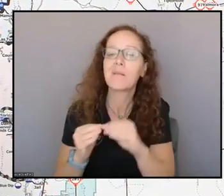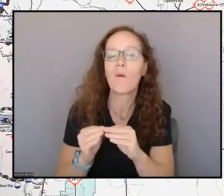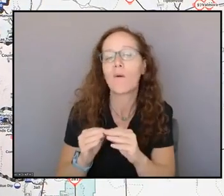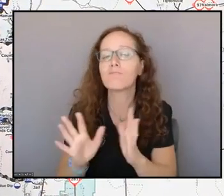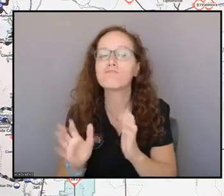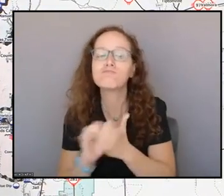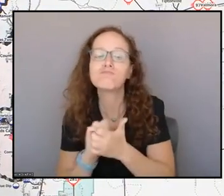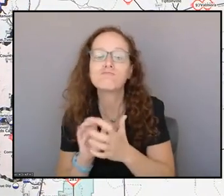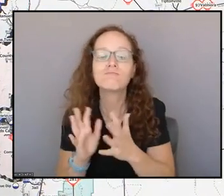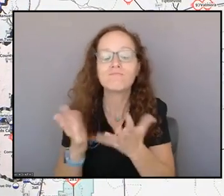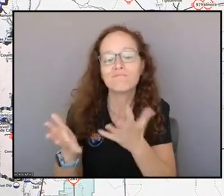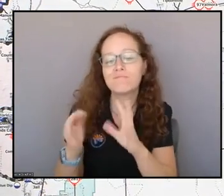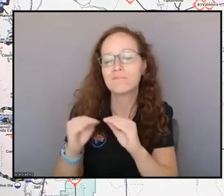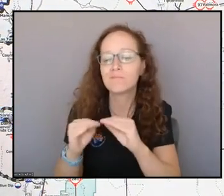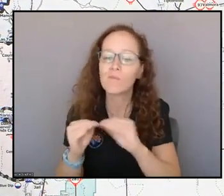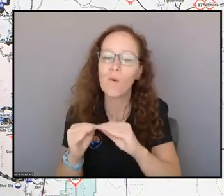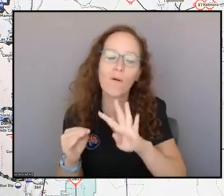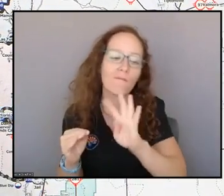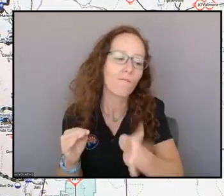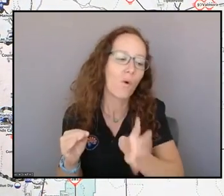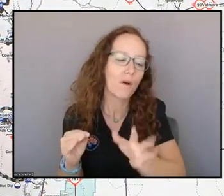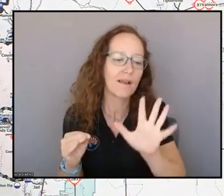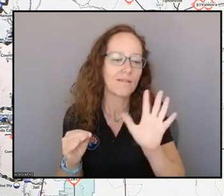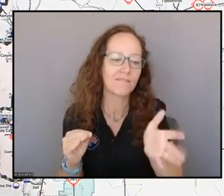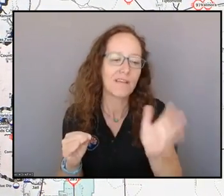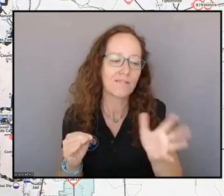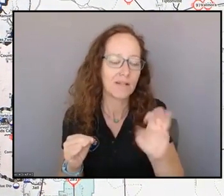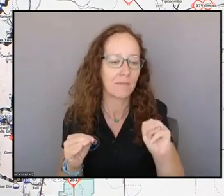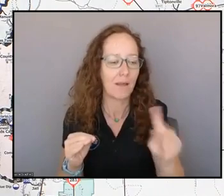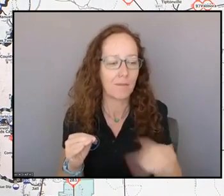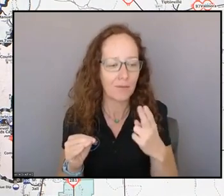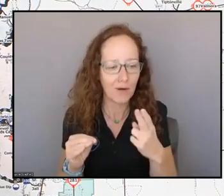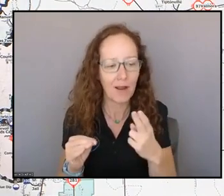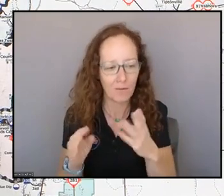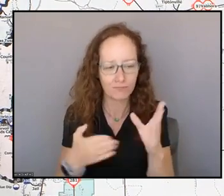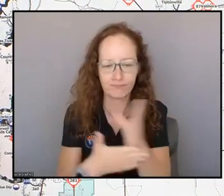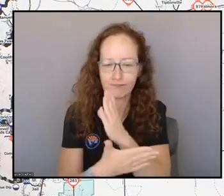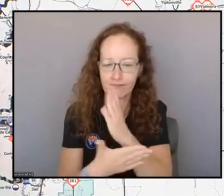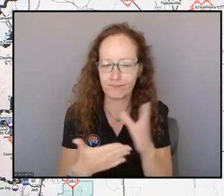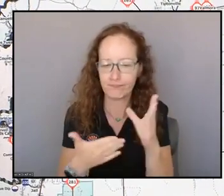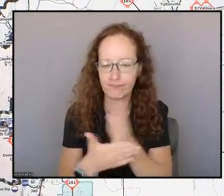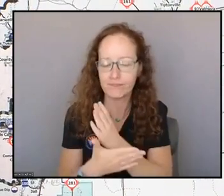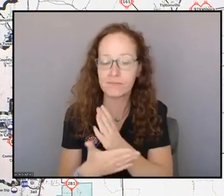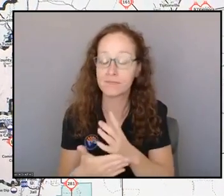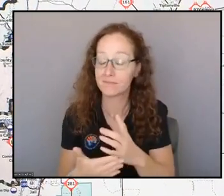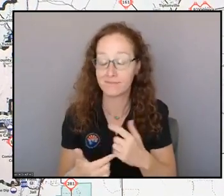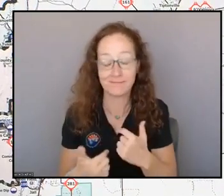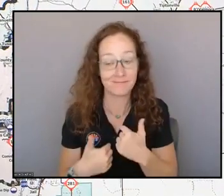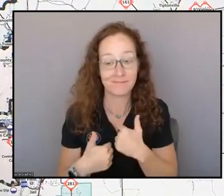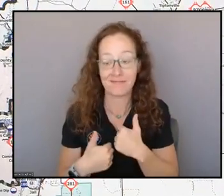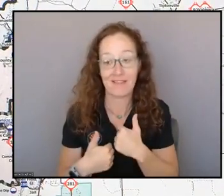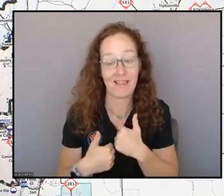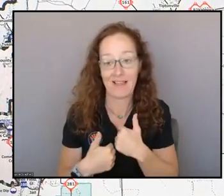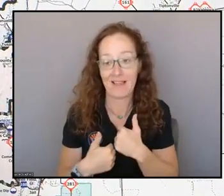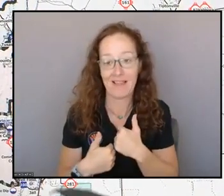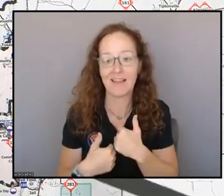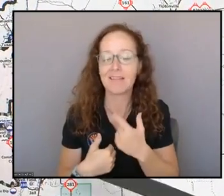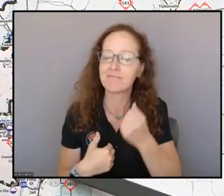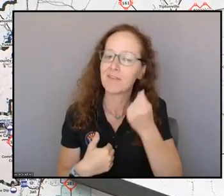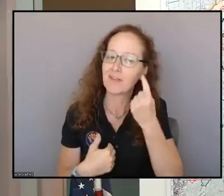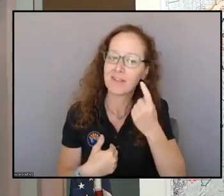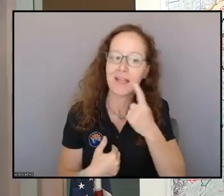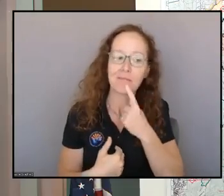40 to 50 mile-an-hour range. Now, I would not be at all shocked, because I do forecast for this area for my day job,